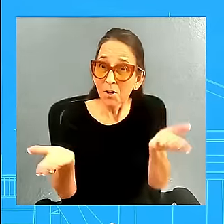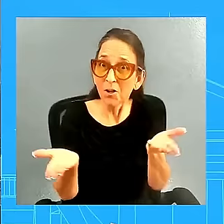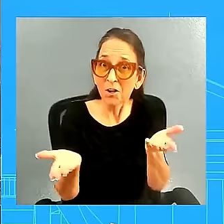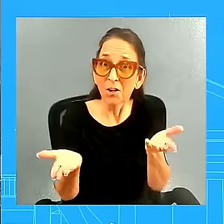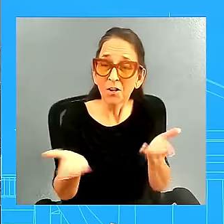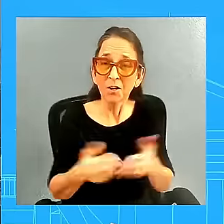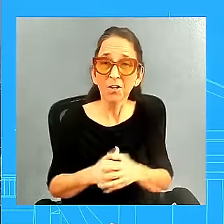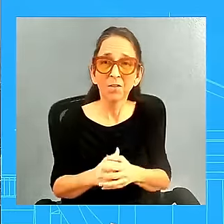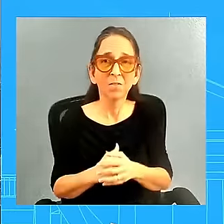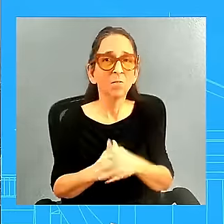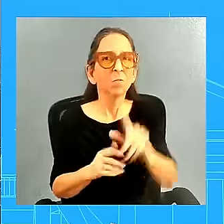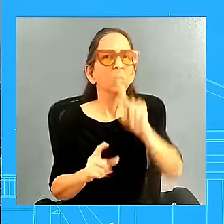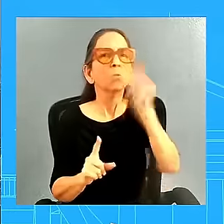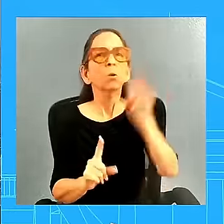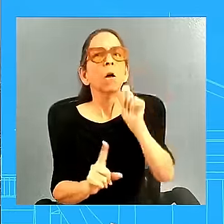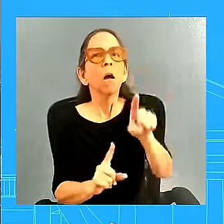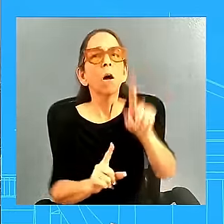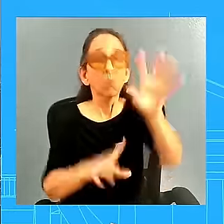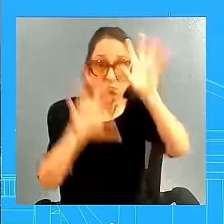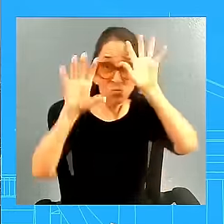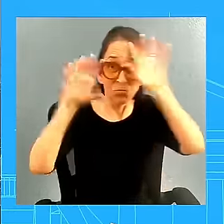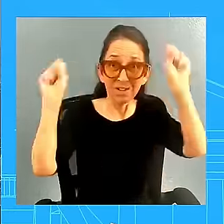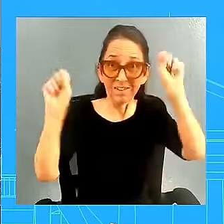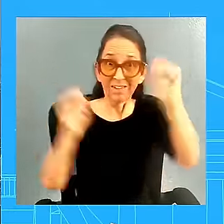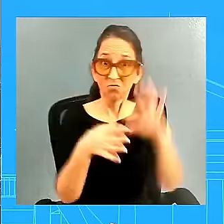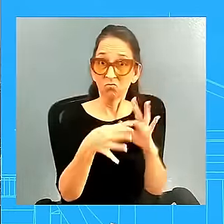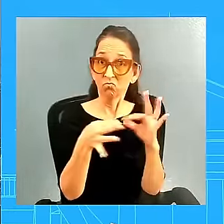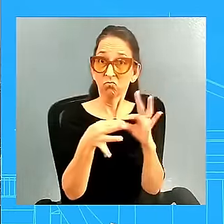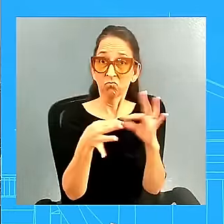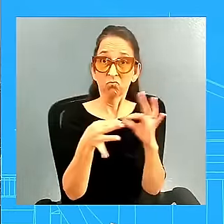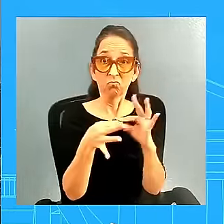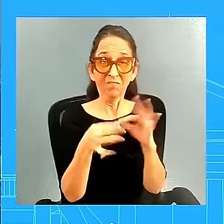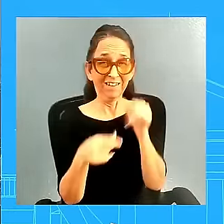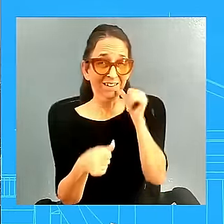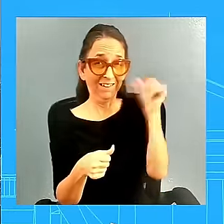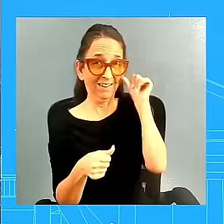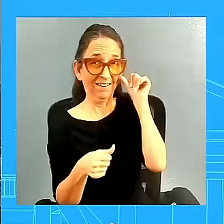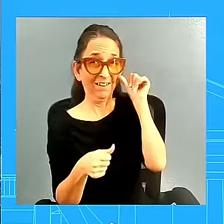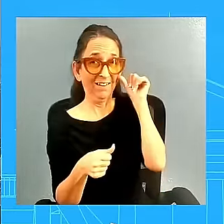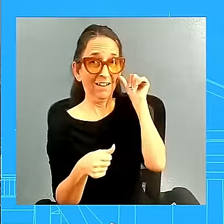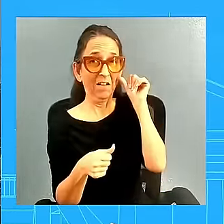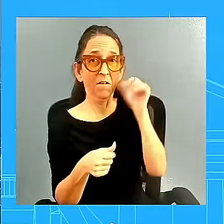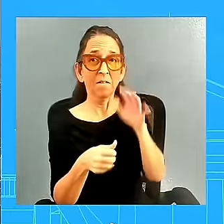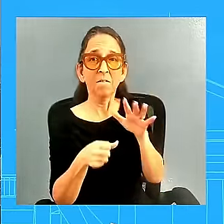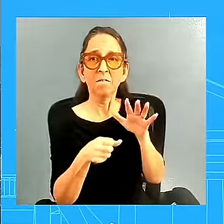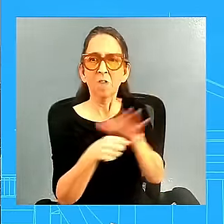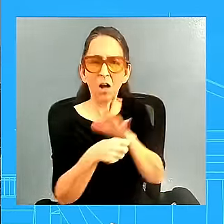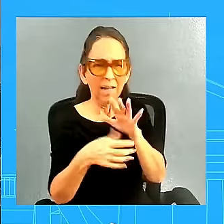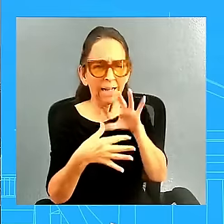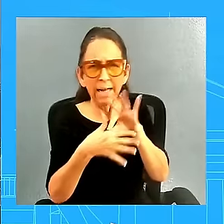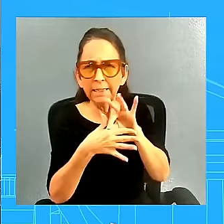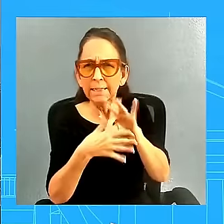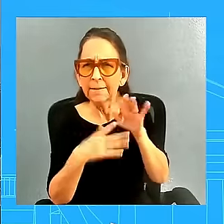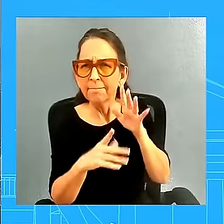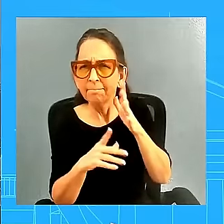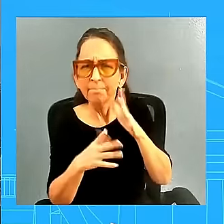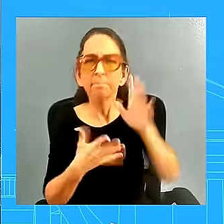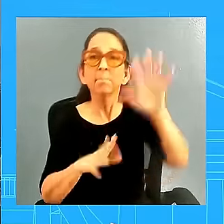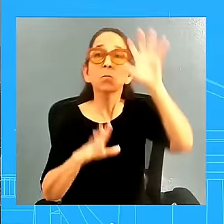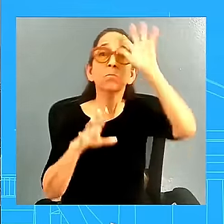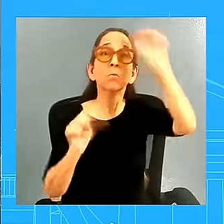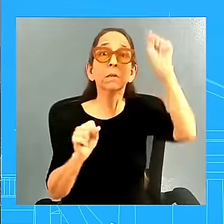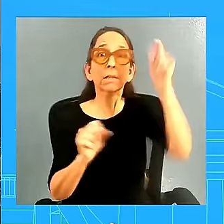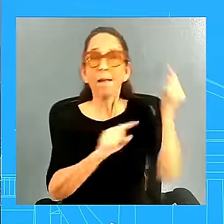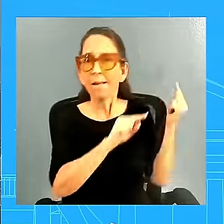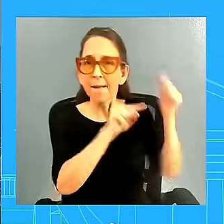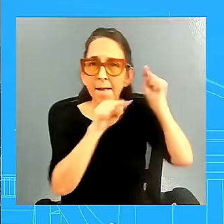comments yesterday. I want to put them in the fuller context as well. The president went to New Hampshire to make a policy argument against Republicans